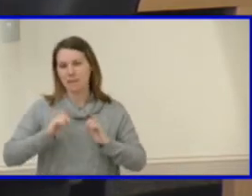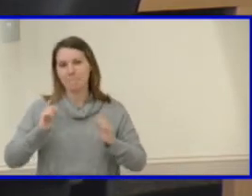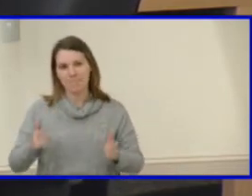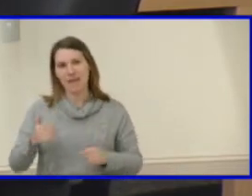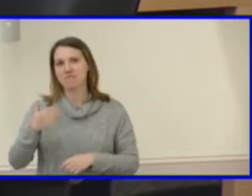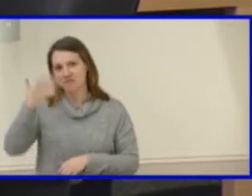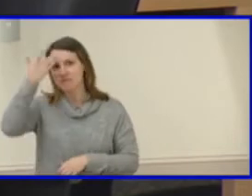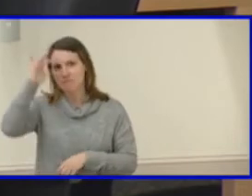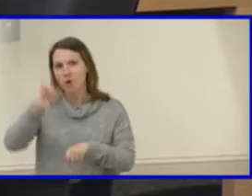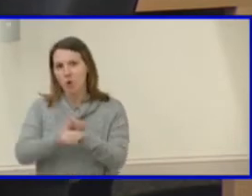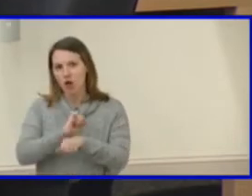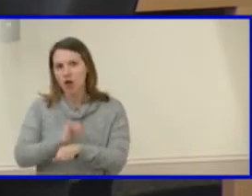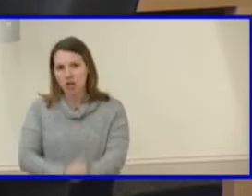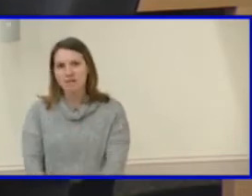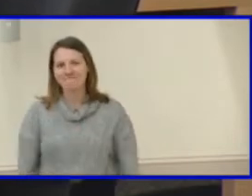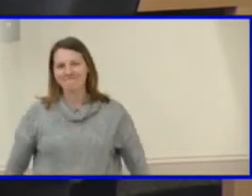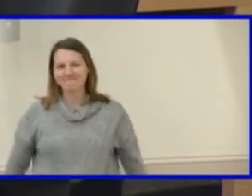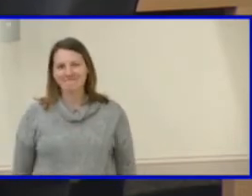work.